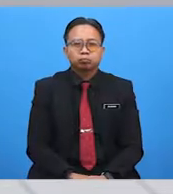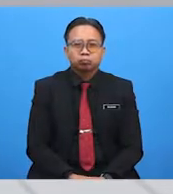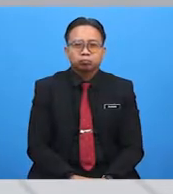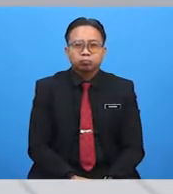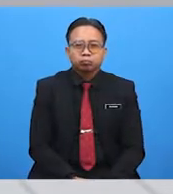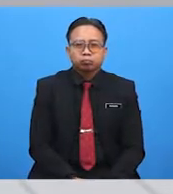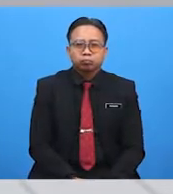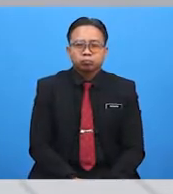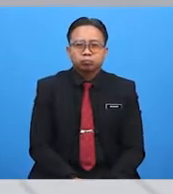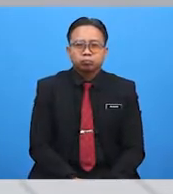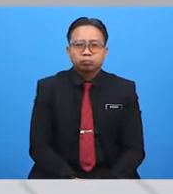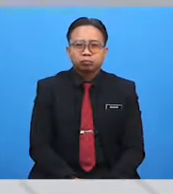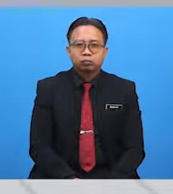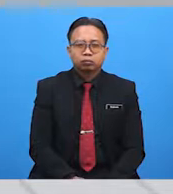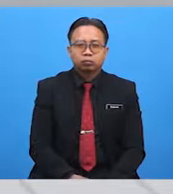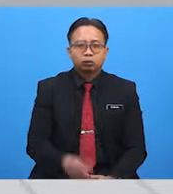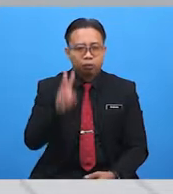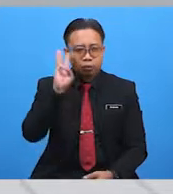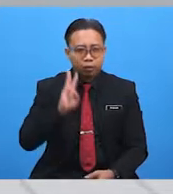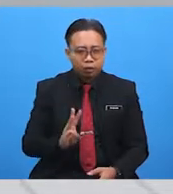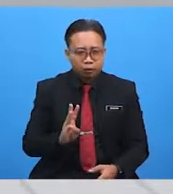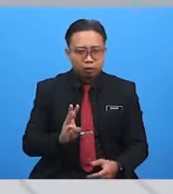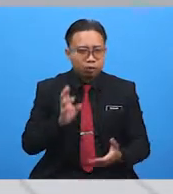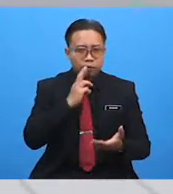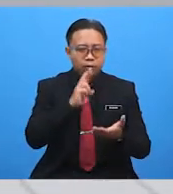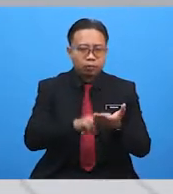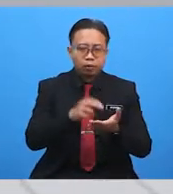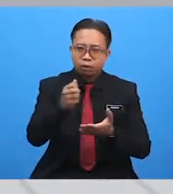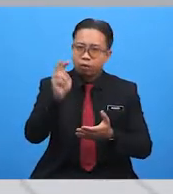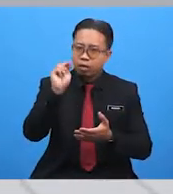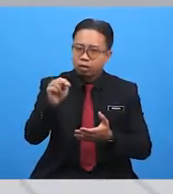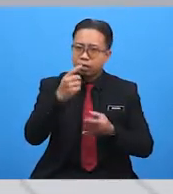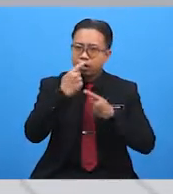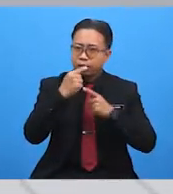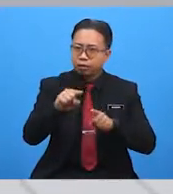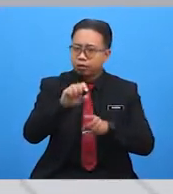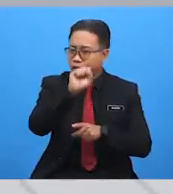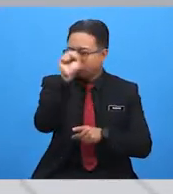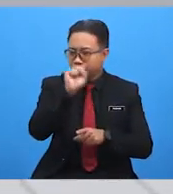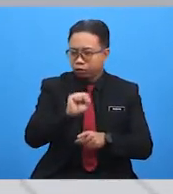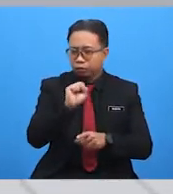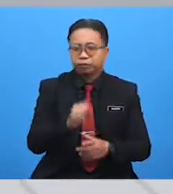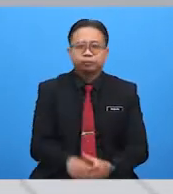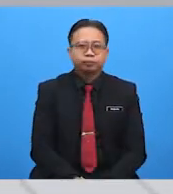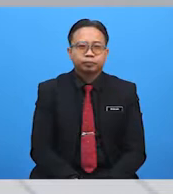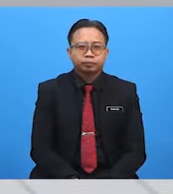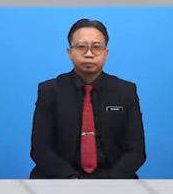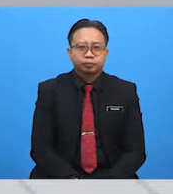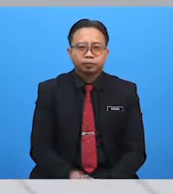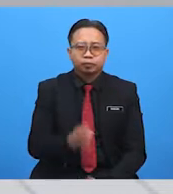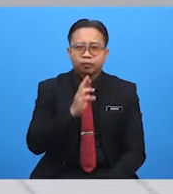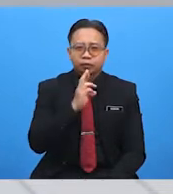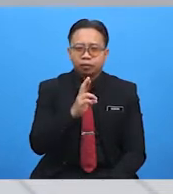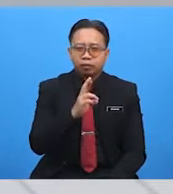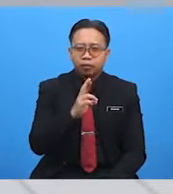Based on the weather report, you need to answer some questions. Are the